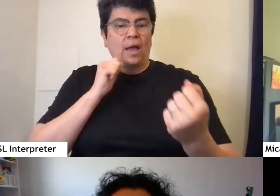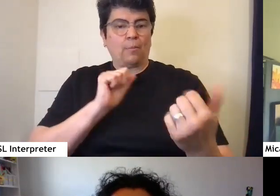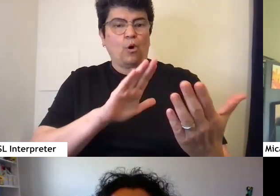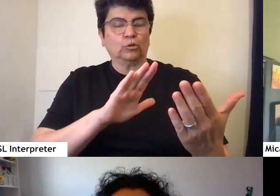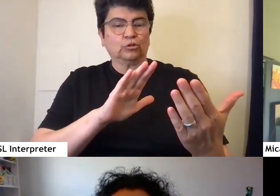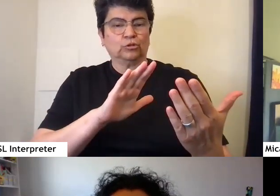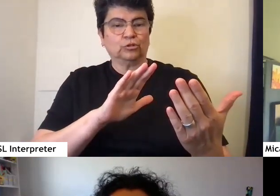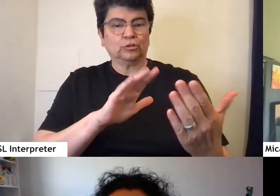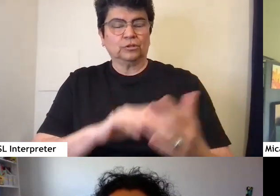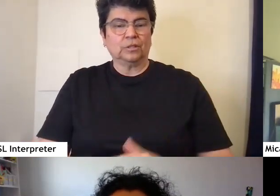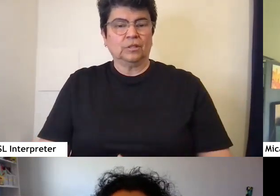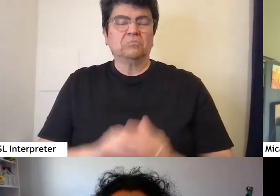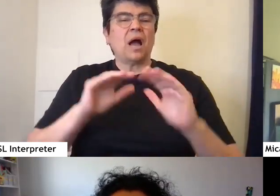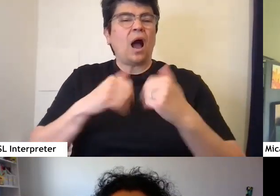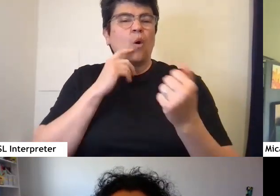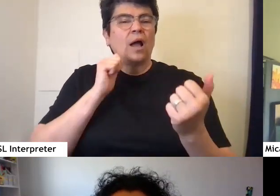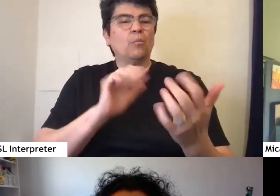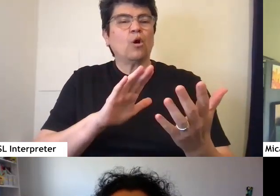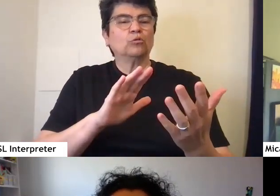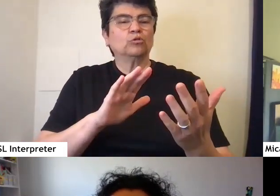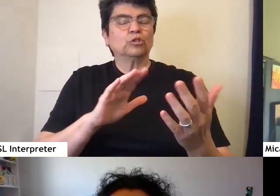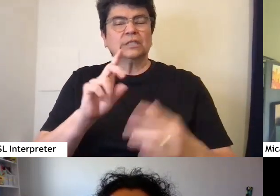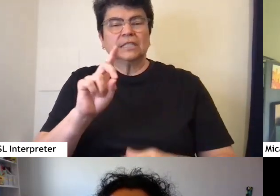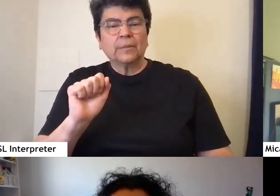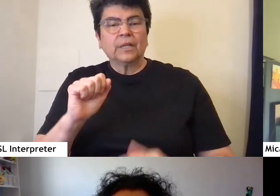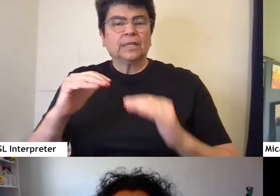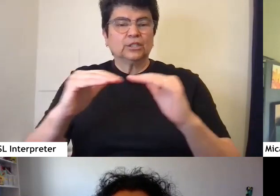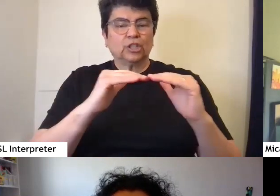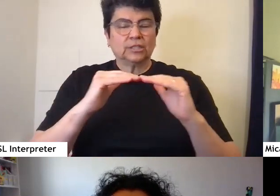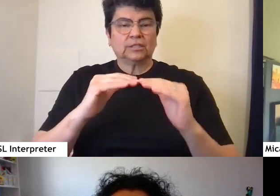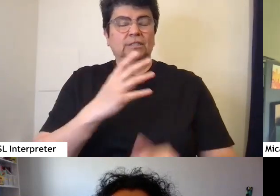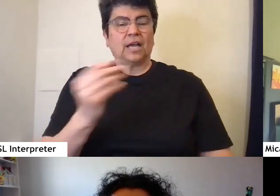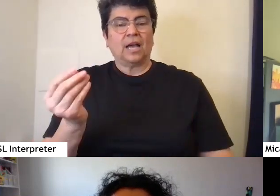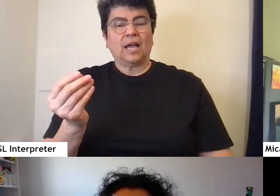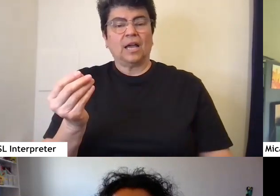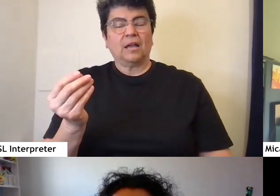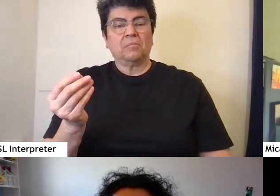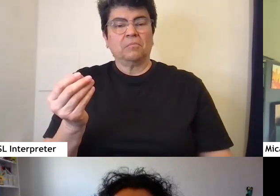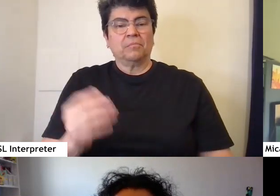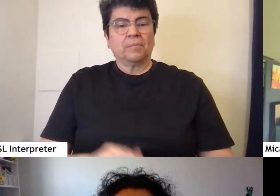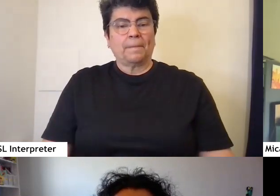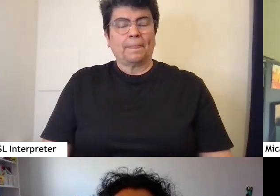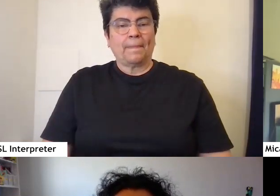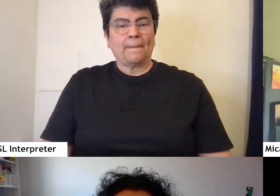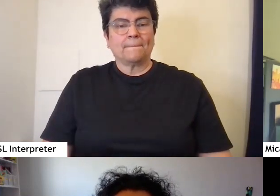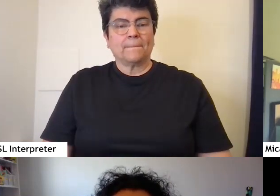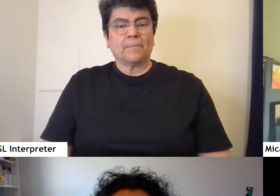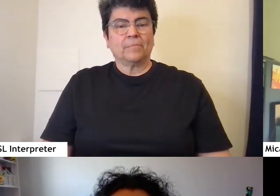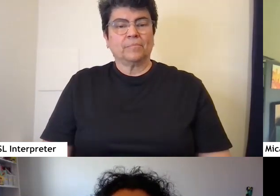disability justice and cultural